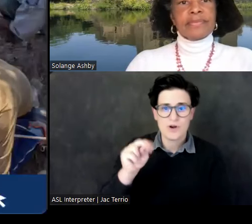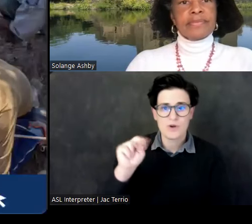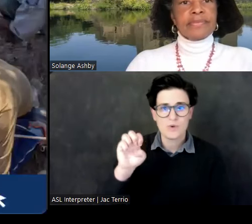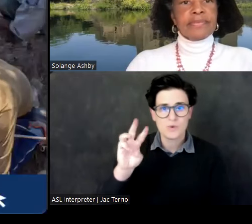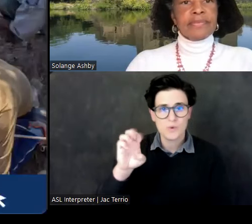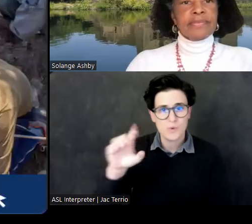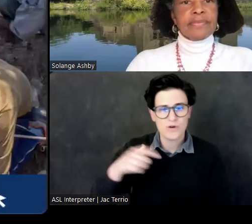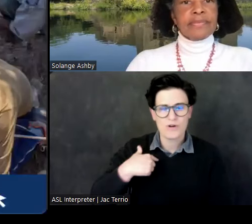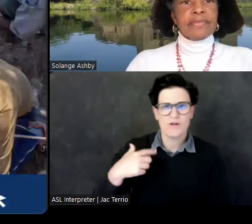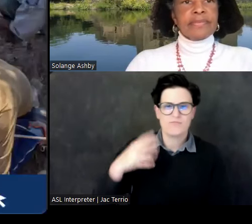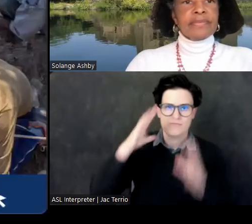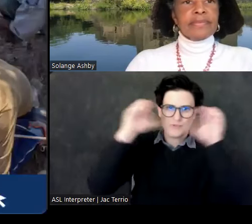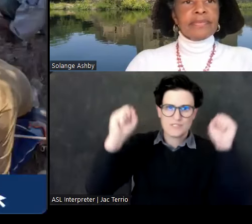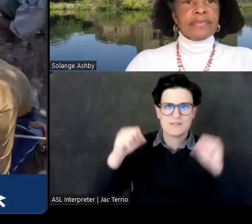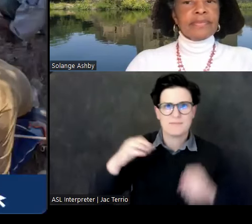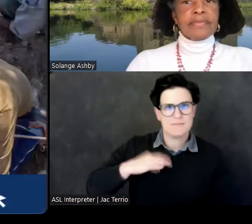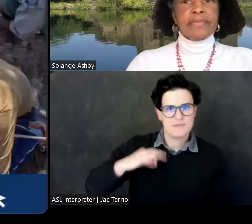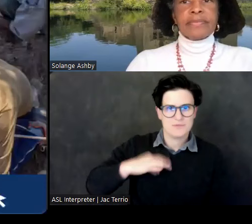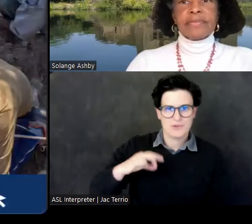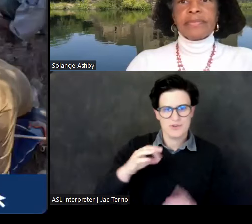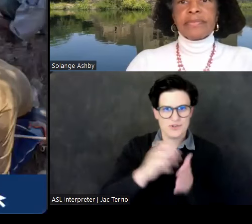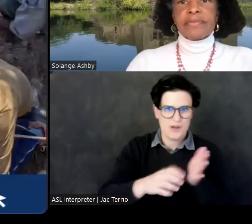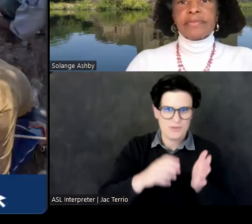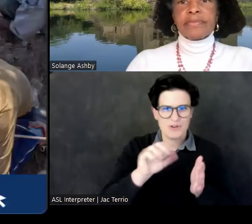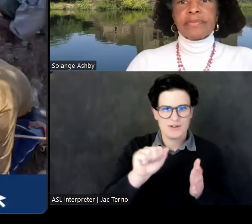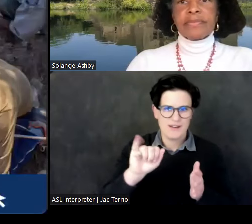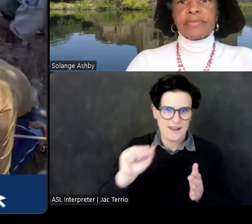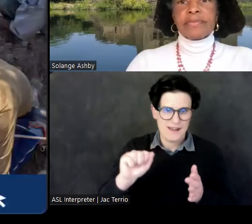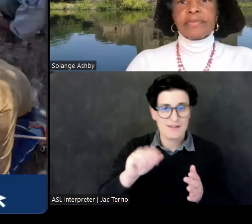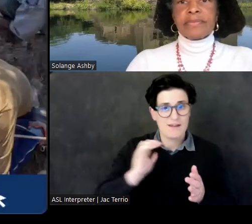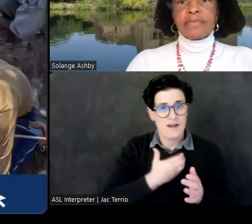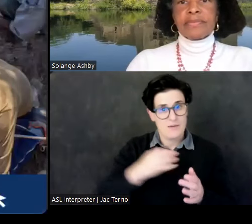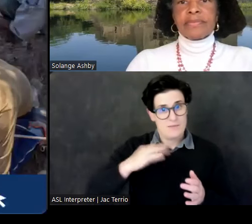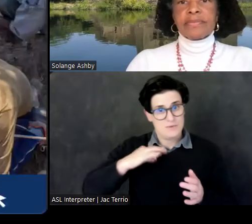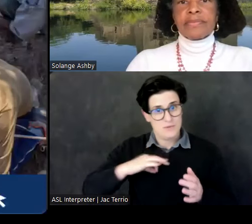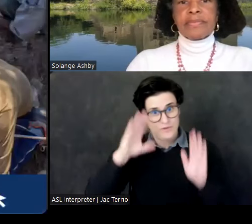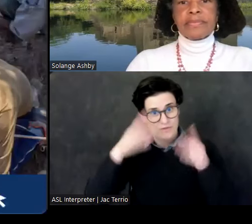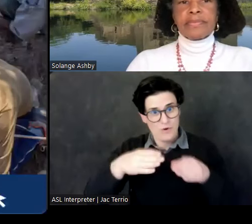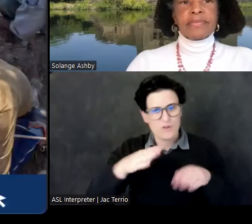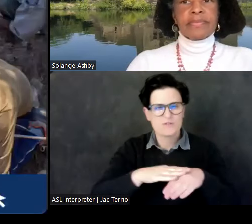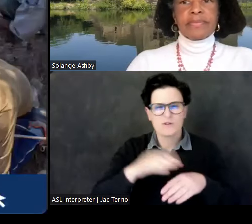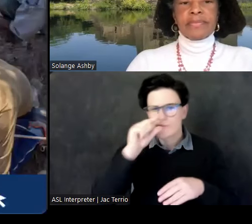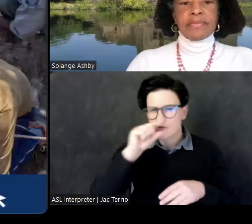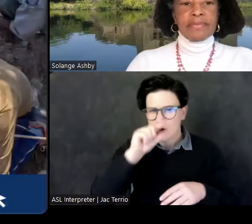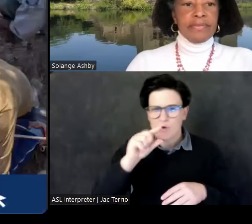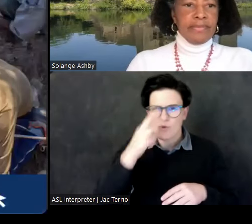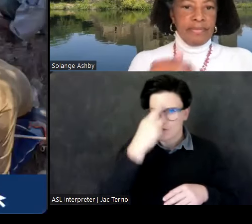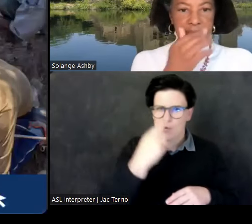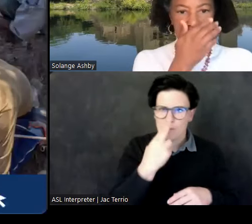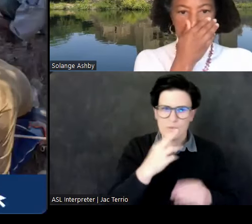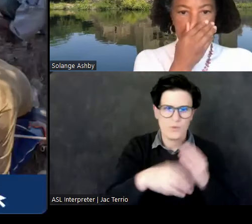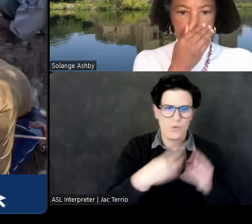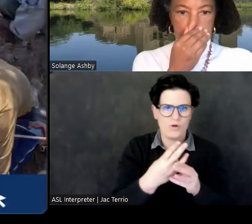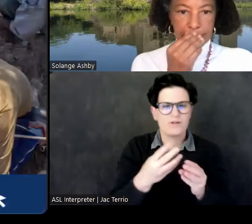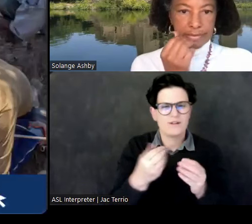of the Pittsburgh chapter of the AIA. The Pittsburgh chapter focuses mainly on the Greco-Roman world and does a close affiliation with the